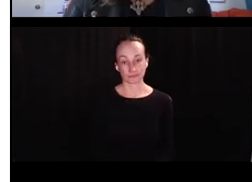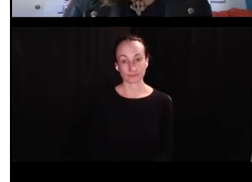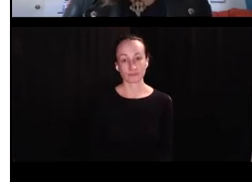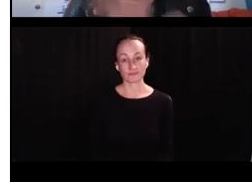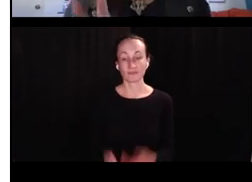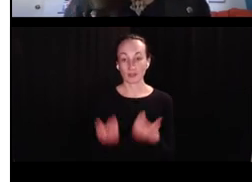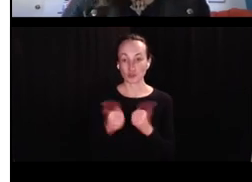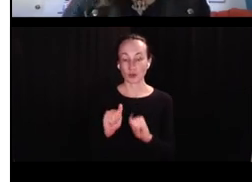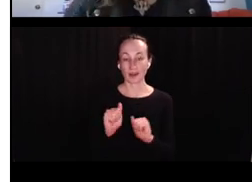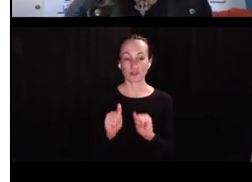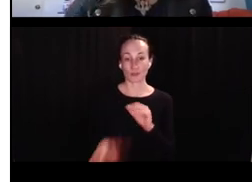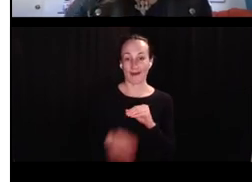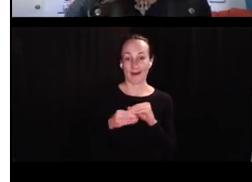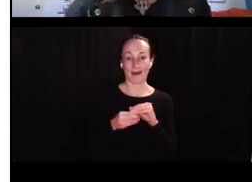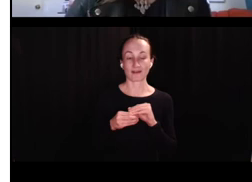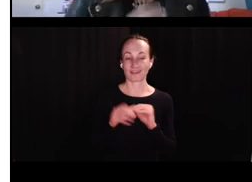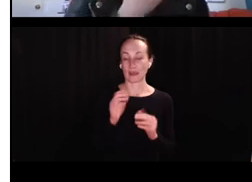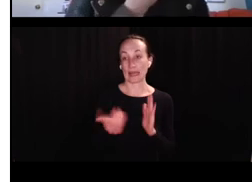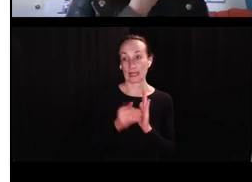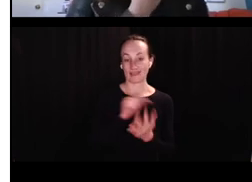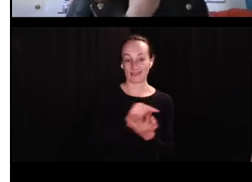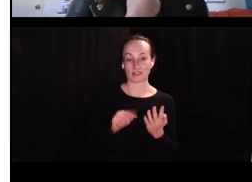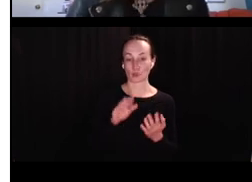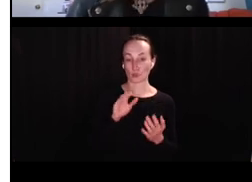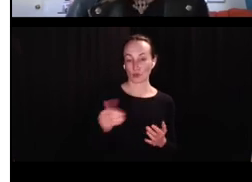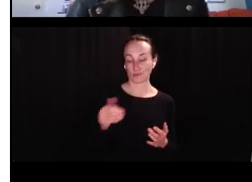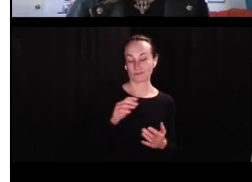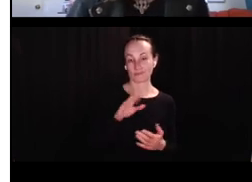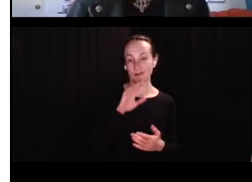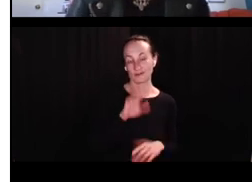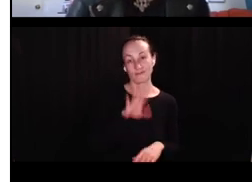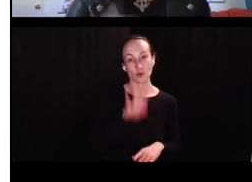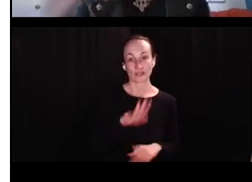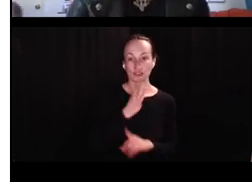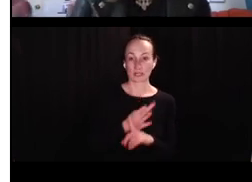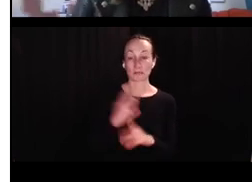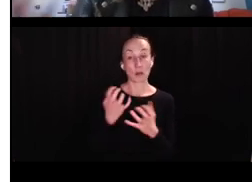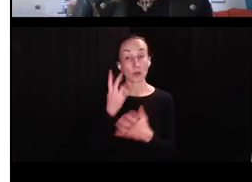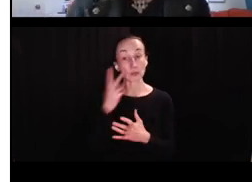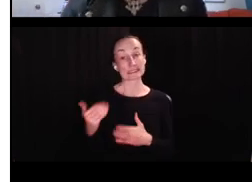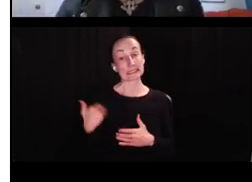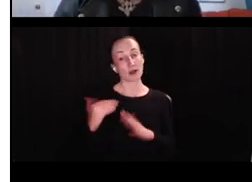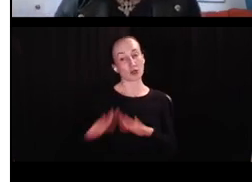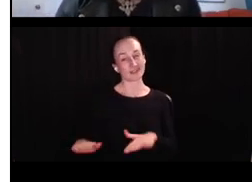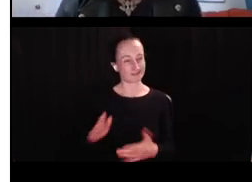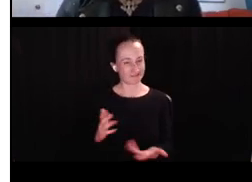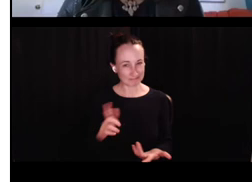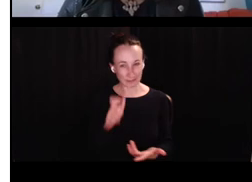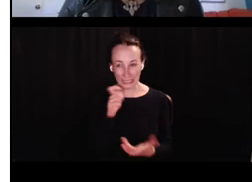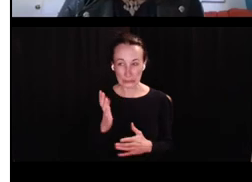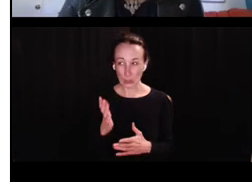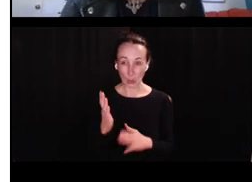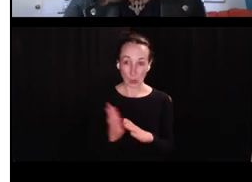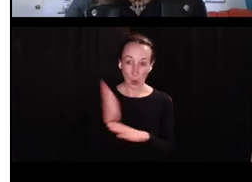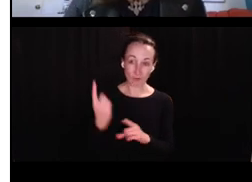All right. So this is ongoing. I, um, try, I'm trying to add, so these kids were four years, nine months. I wanted to see younger